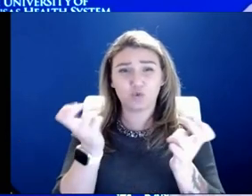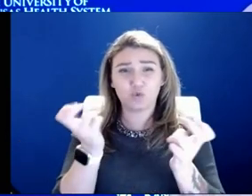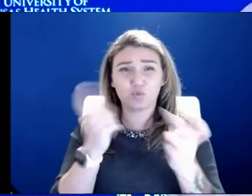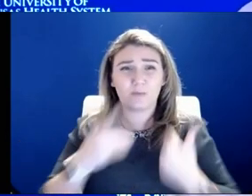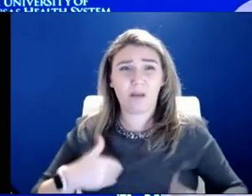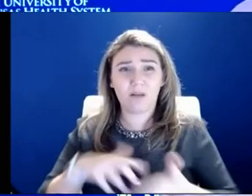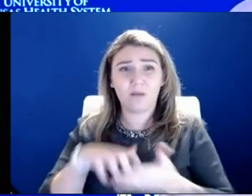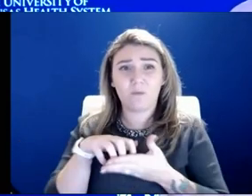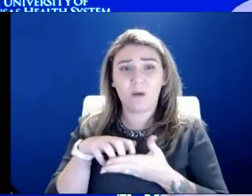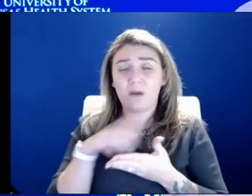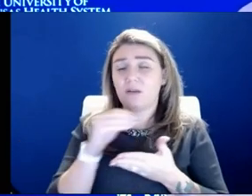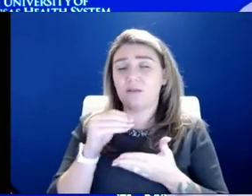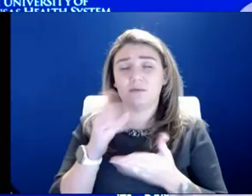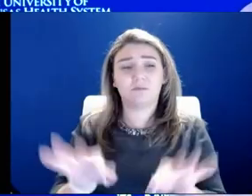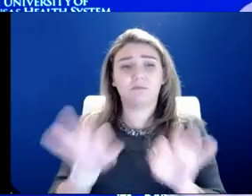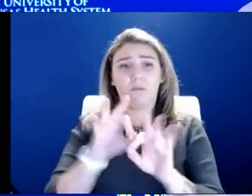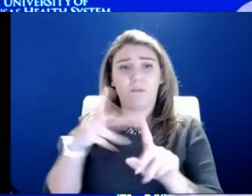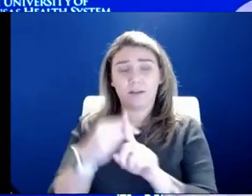in those arms.